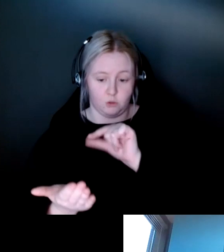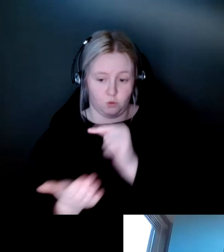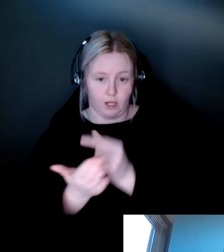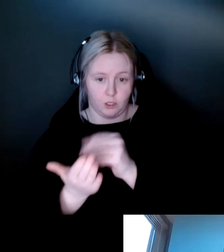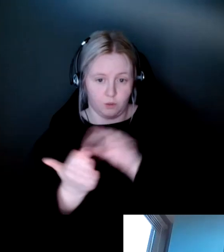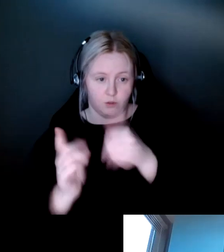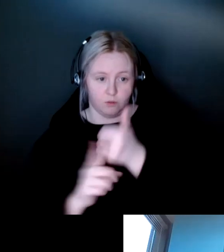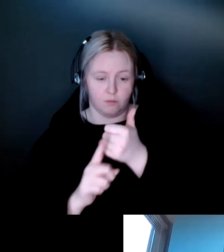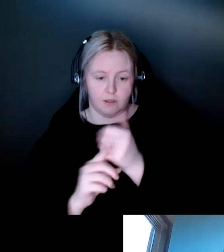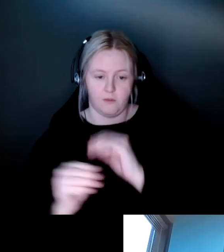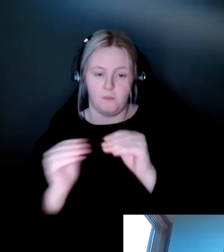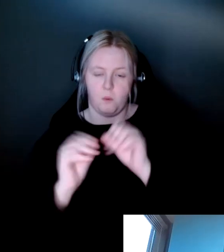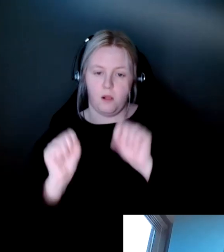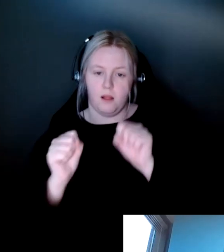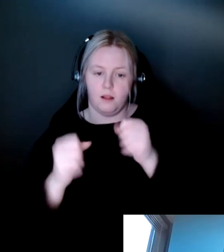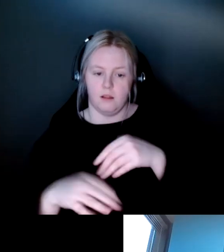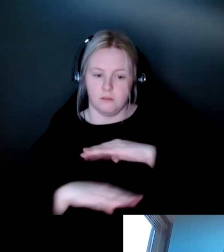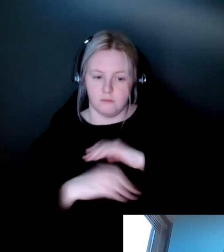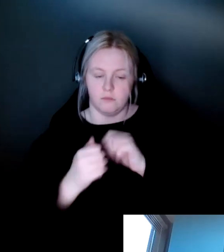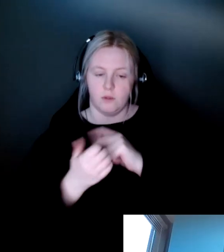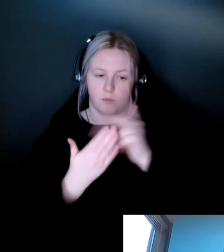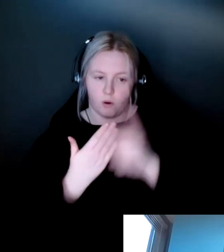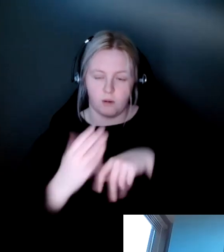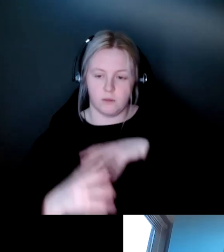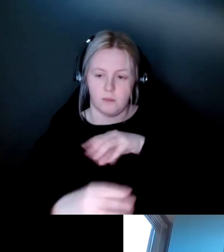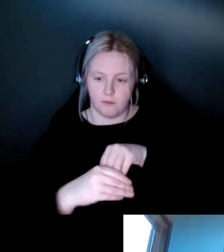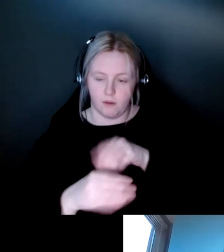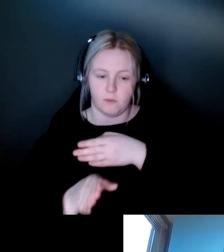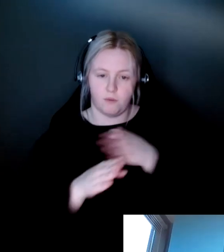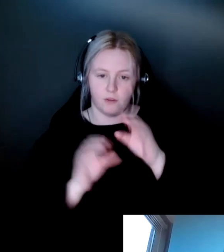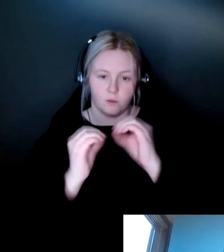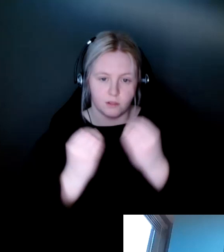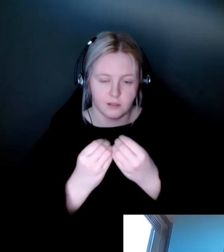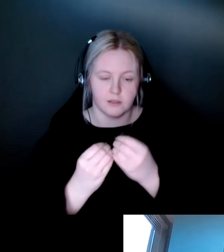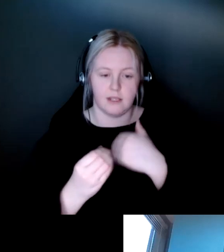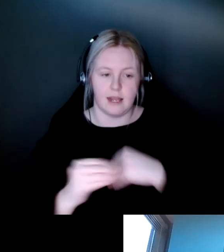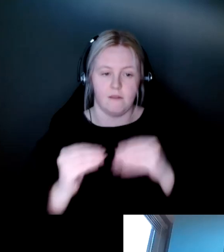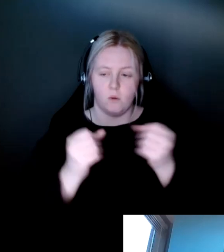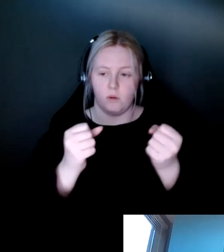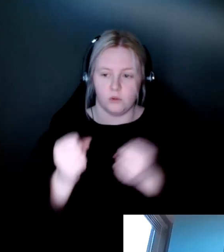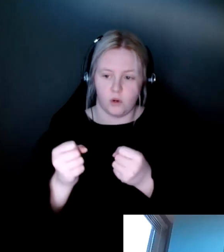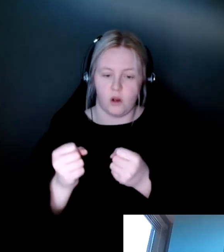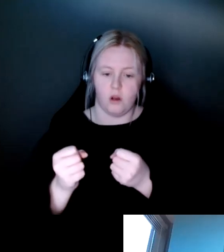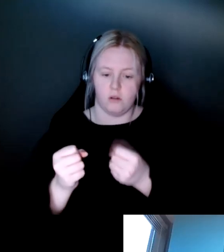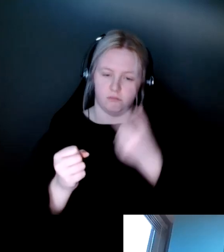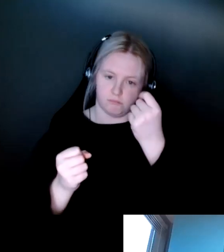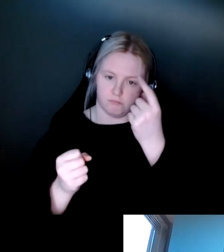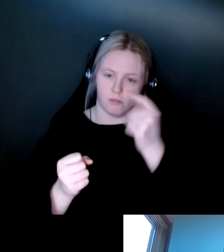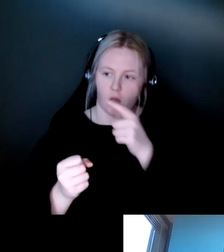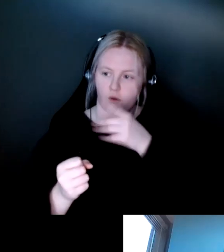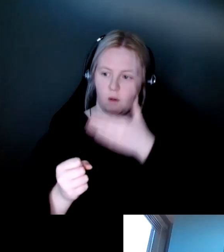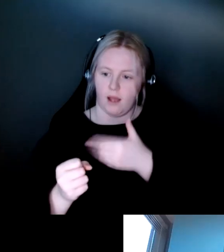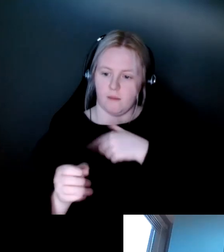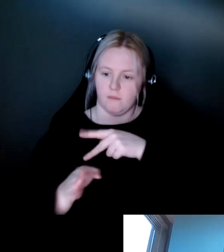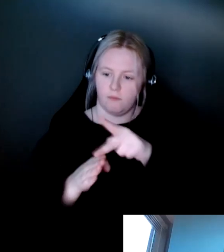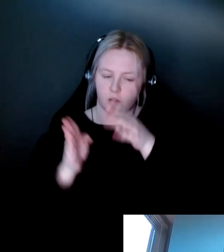satisfied with their programs to be involved in professional organizations and have a stronger sense of professional identity. And I really felt that,